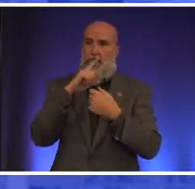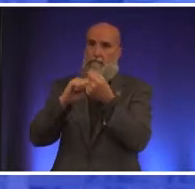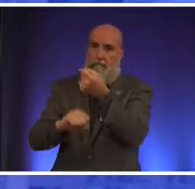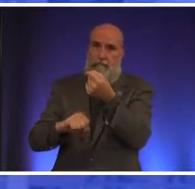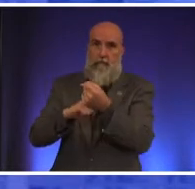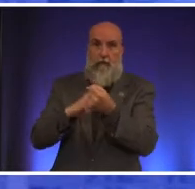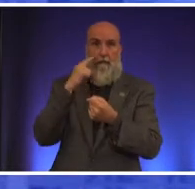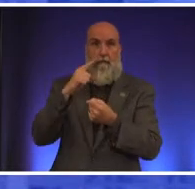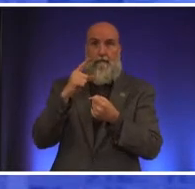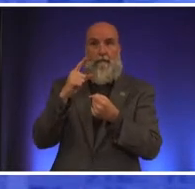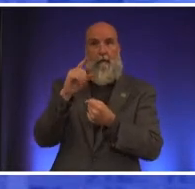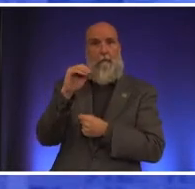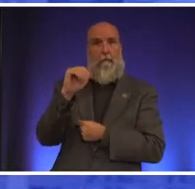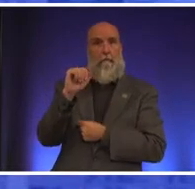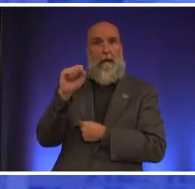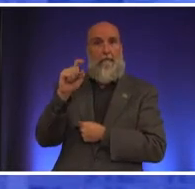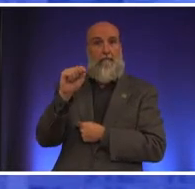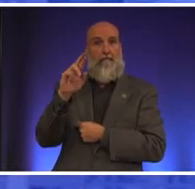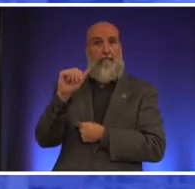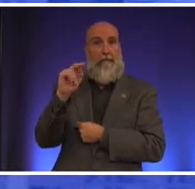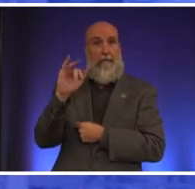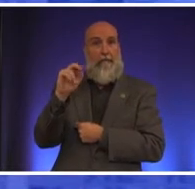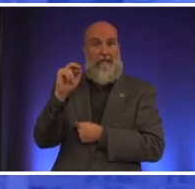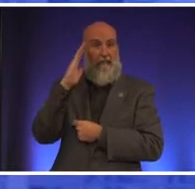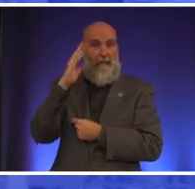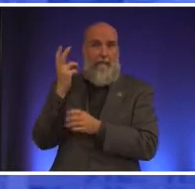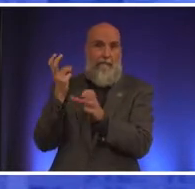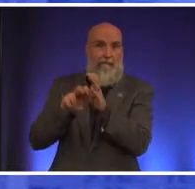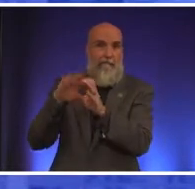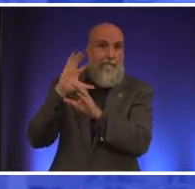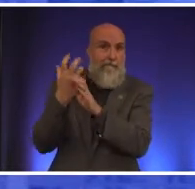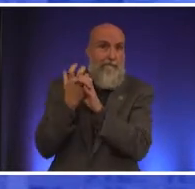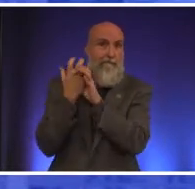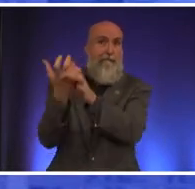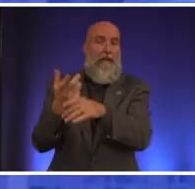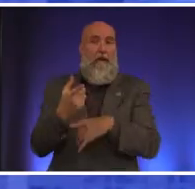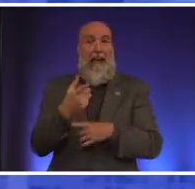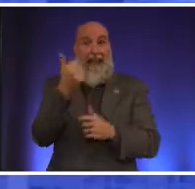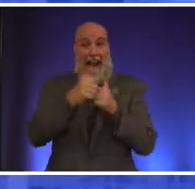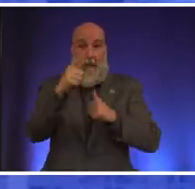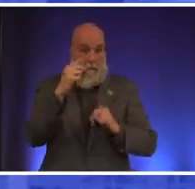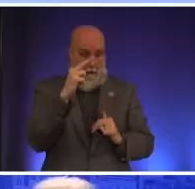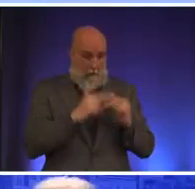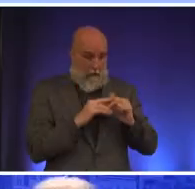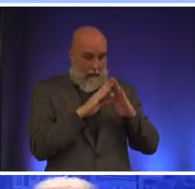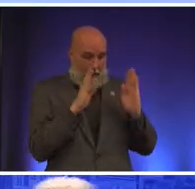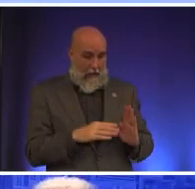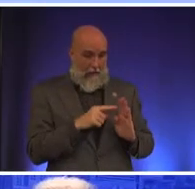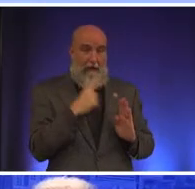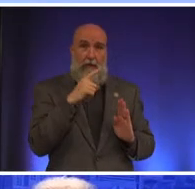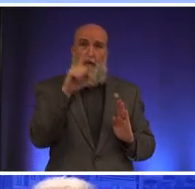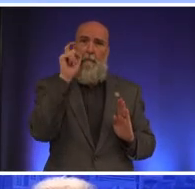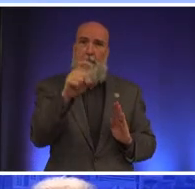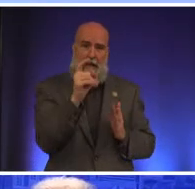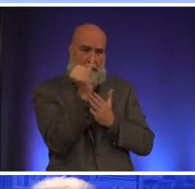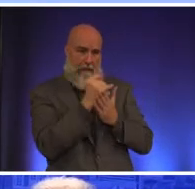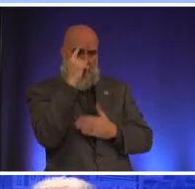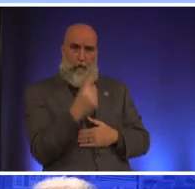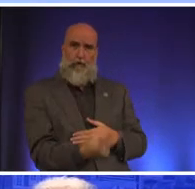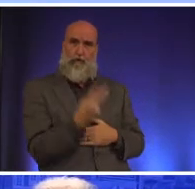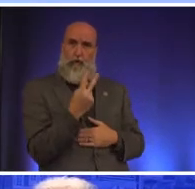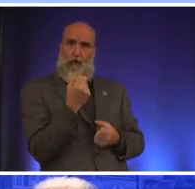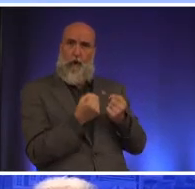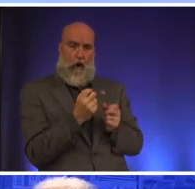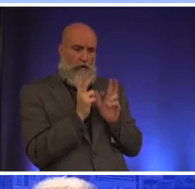mass transit we can't we we every time you build a house the city says you have to design for two cars i